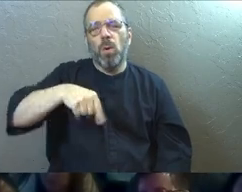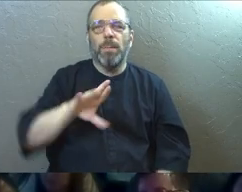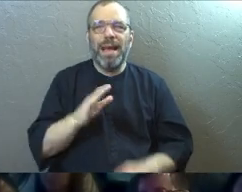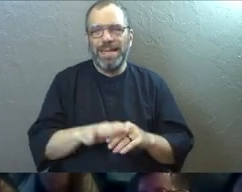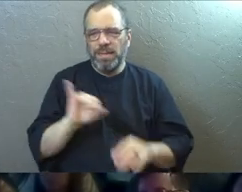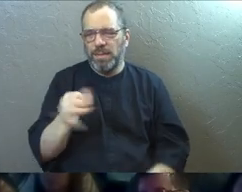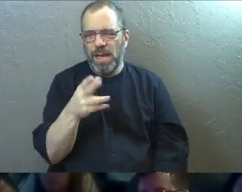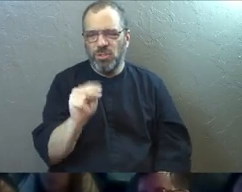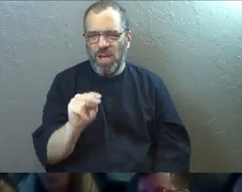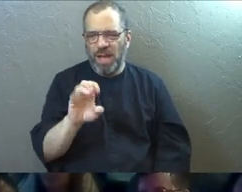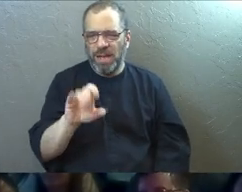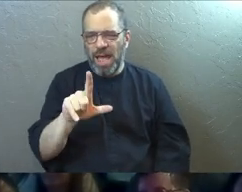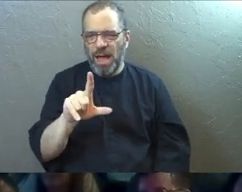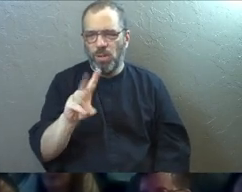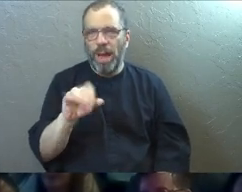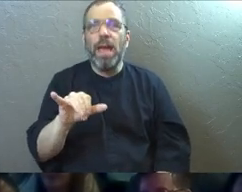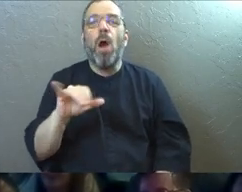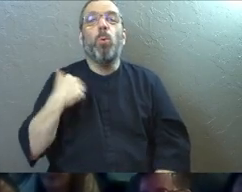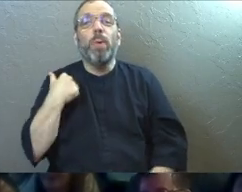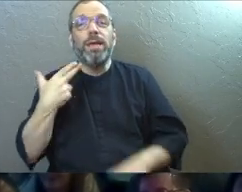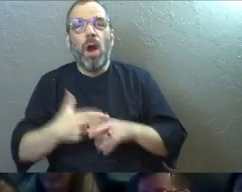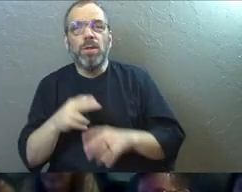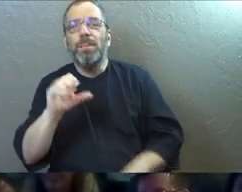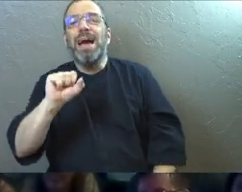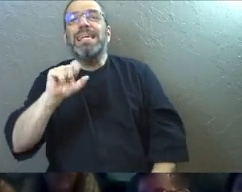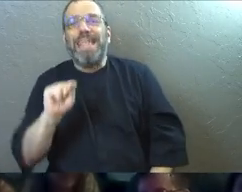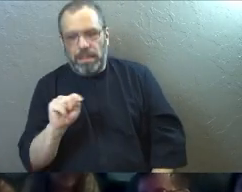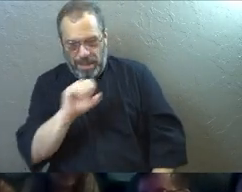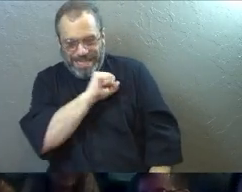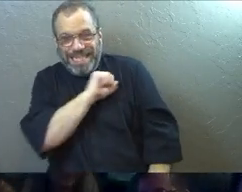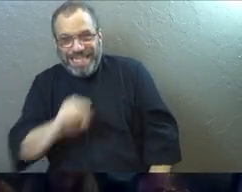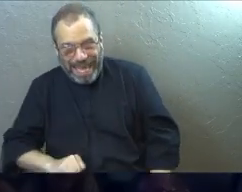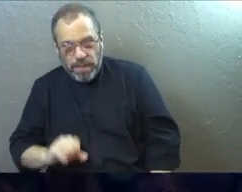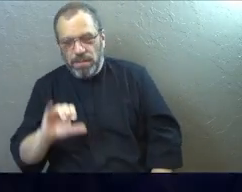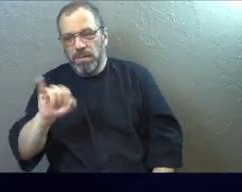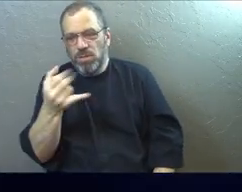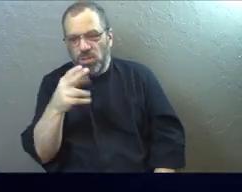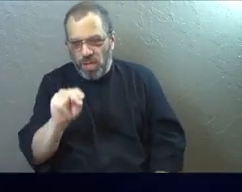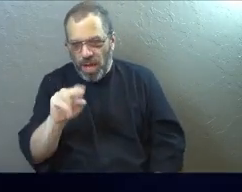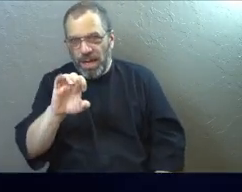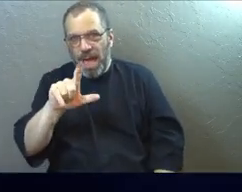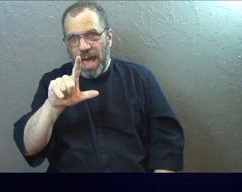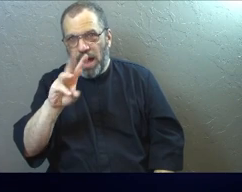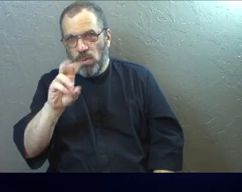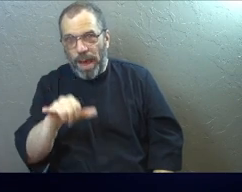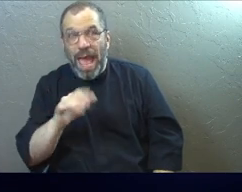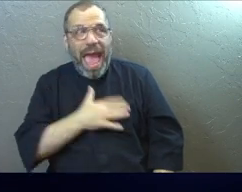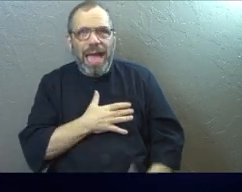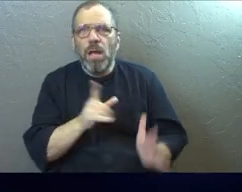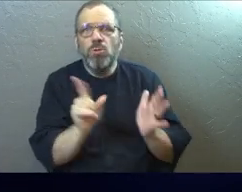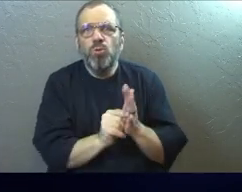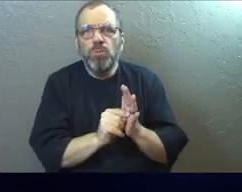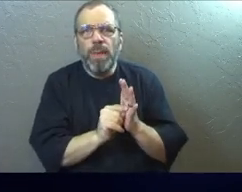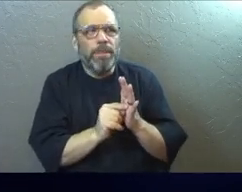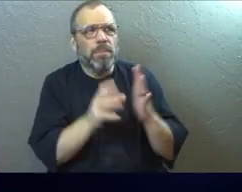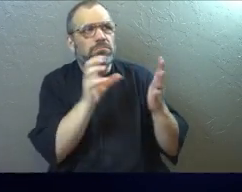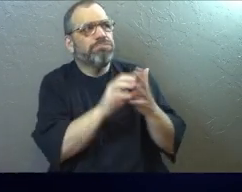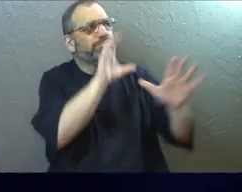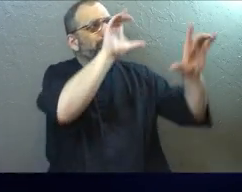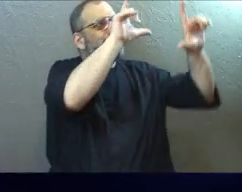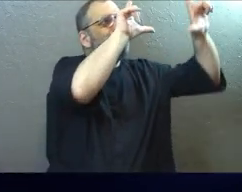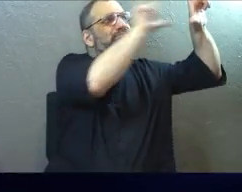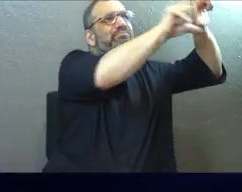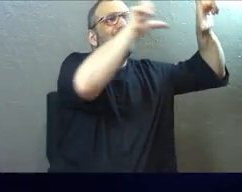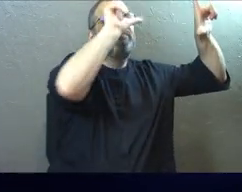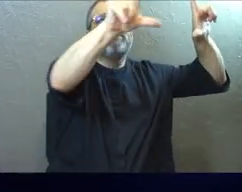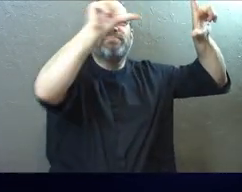house, his name was St. John Elway. Okay. That's what we called him. And my, my dad has newspaper clippings still in his closet